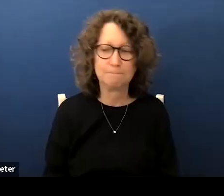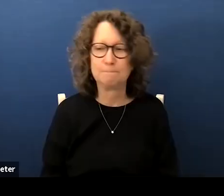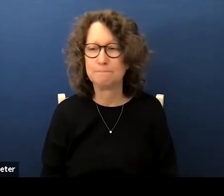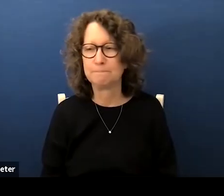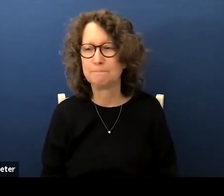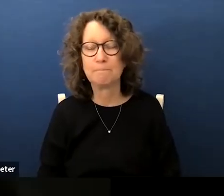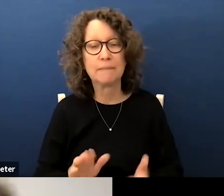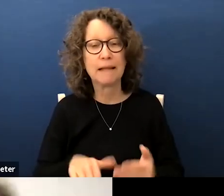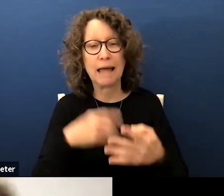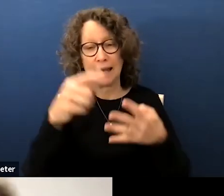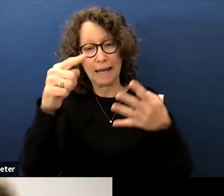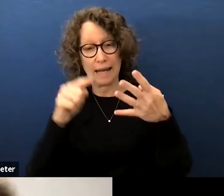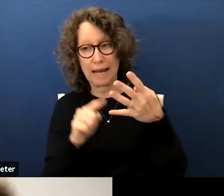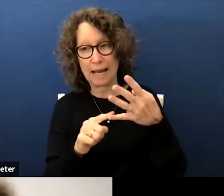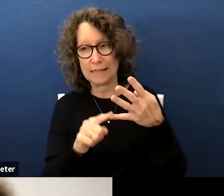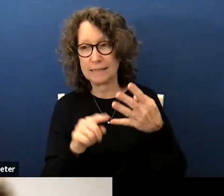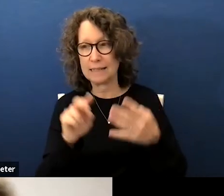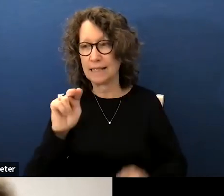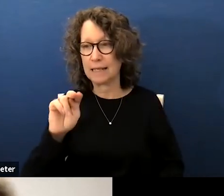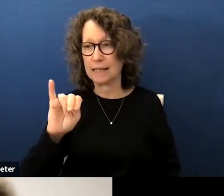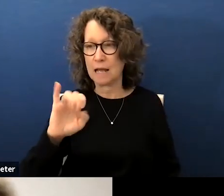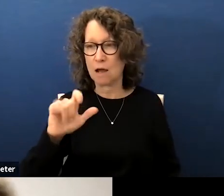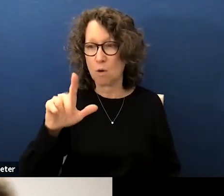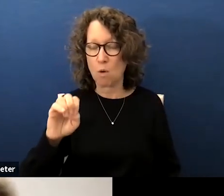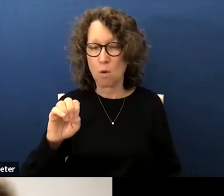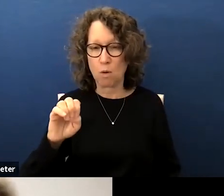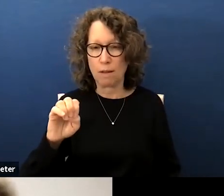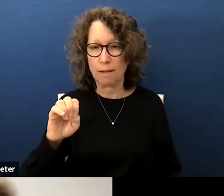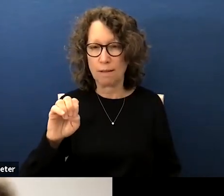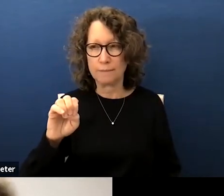next speaker is nicole montalbo